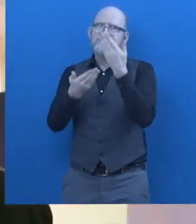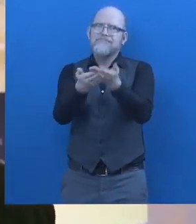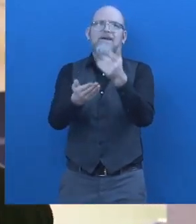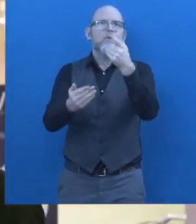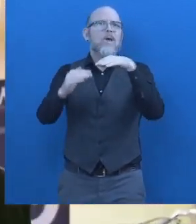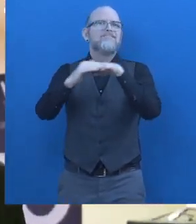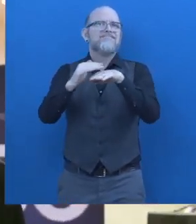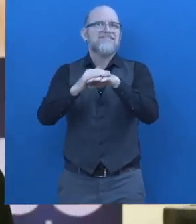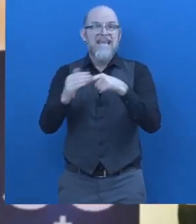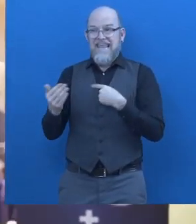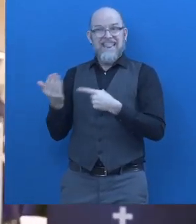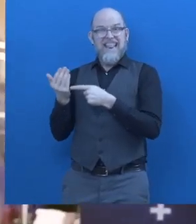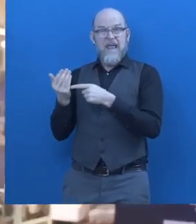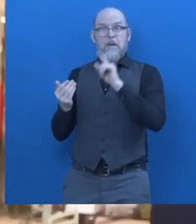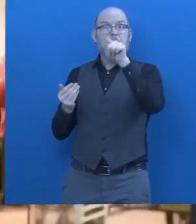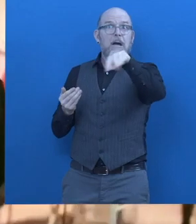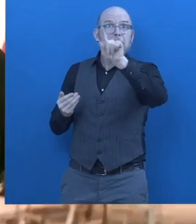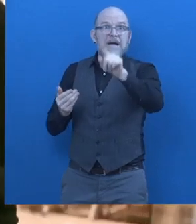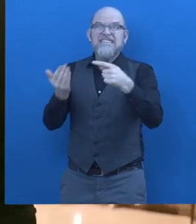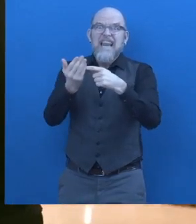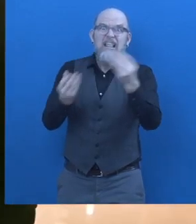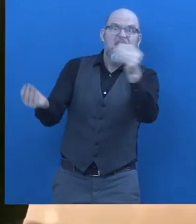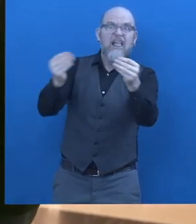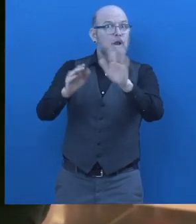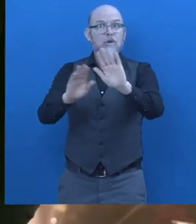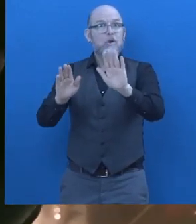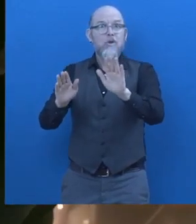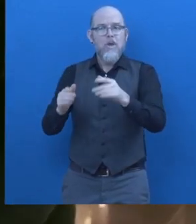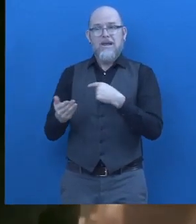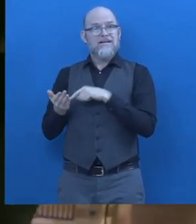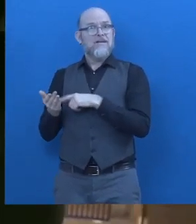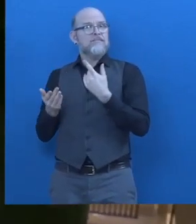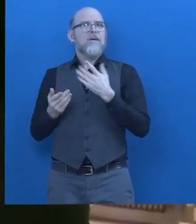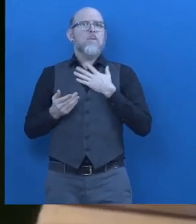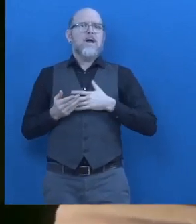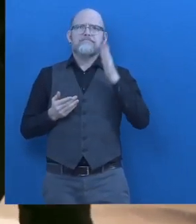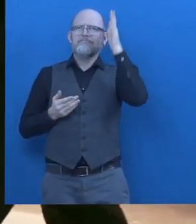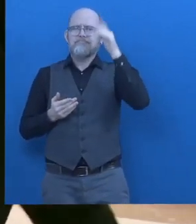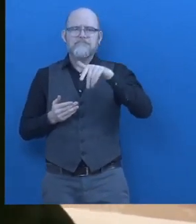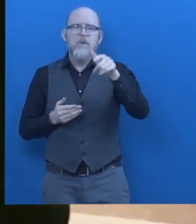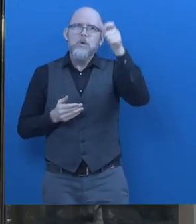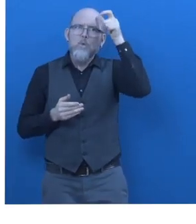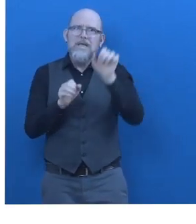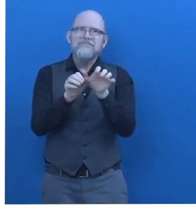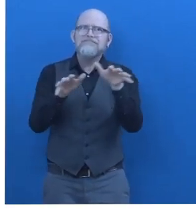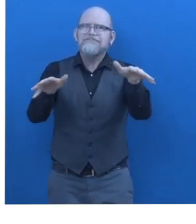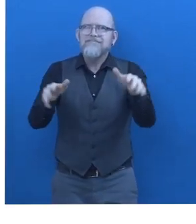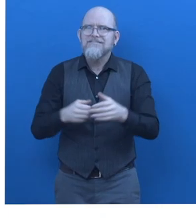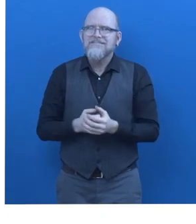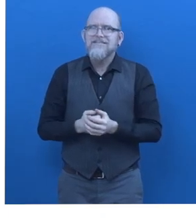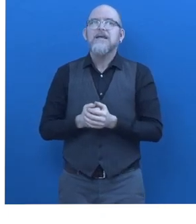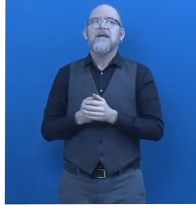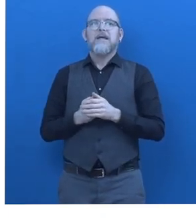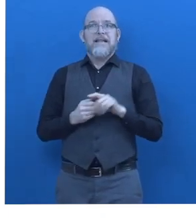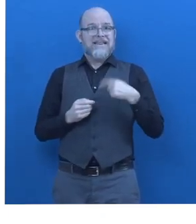does not require an additional device it is accurate and also it's widely used especially in technology what is